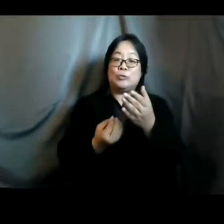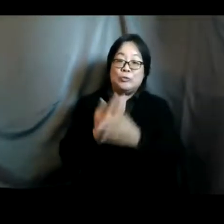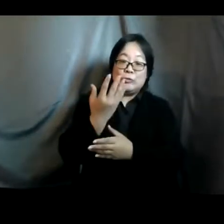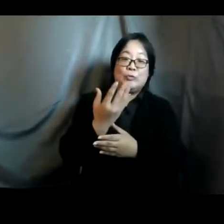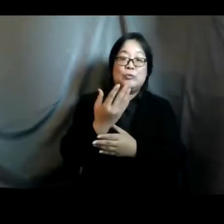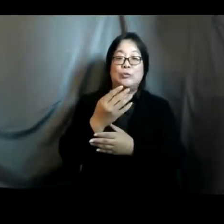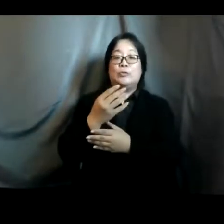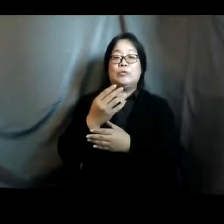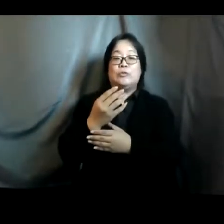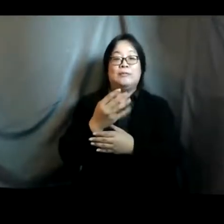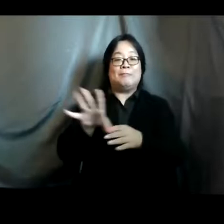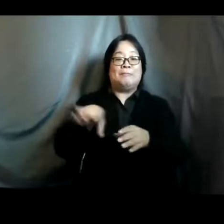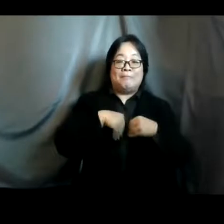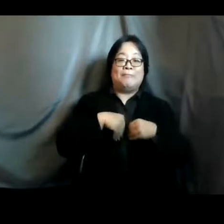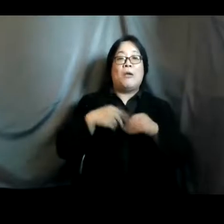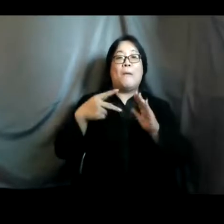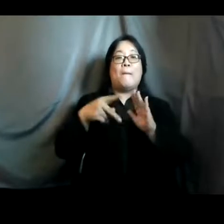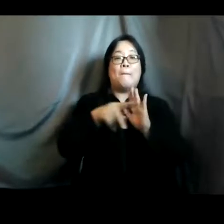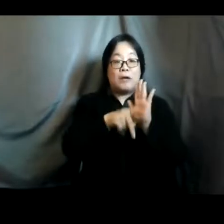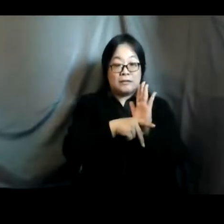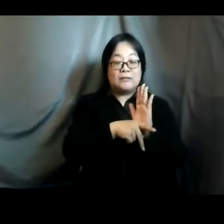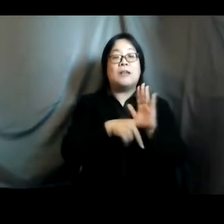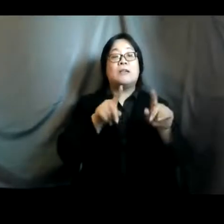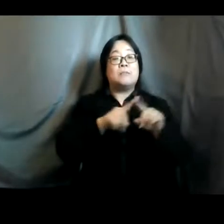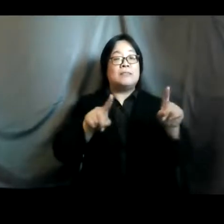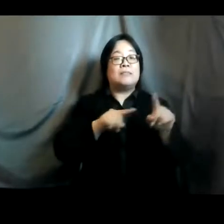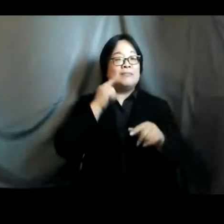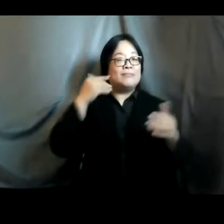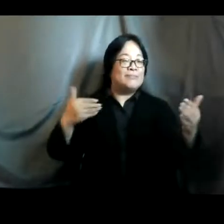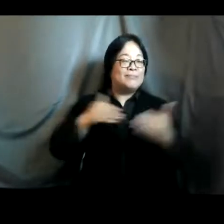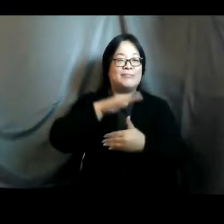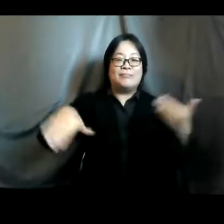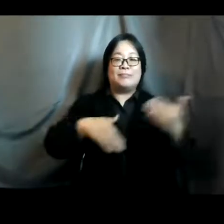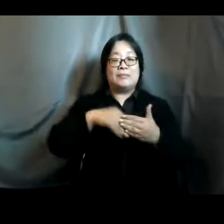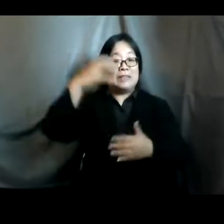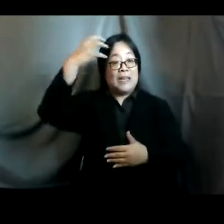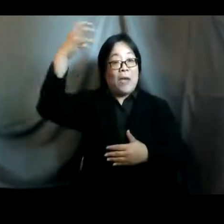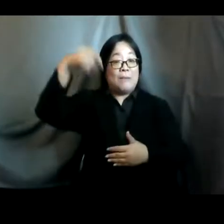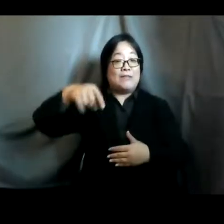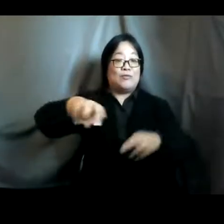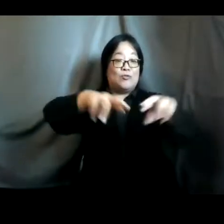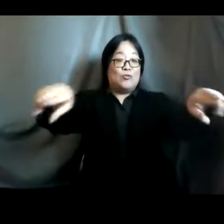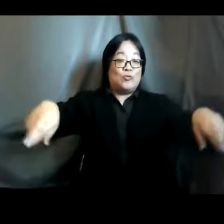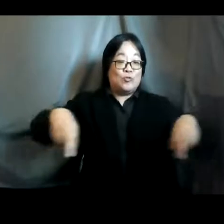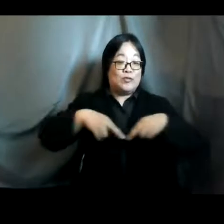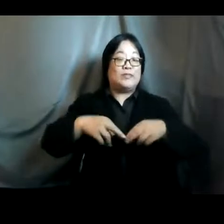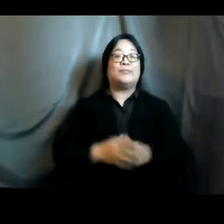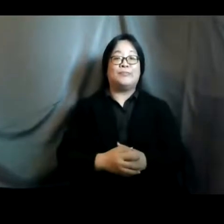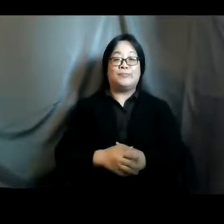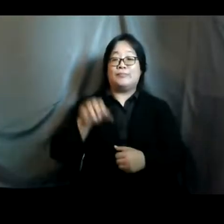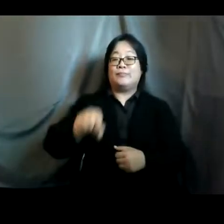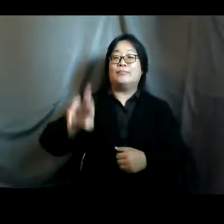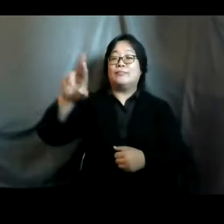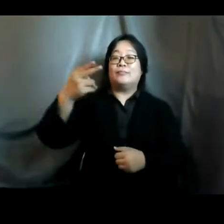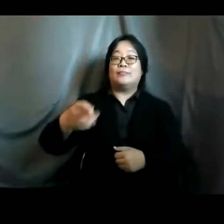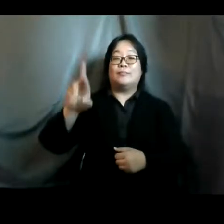absorbed by the policies you know uh by almost all of our governments in the region uh so in srhr and bodily